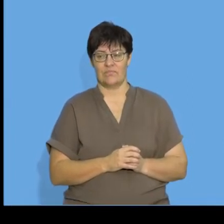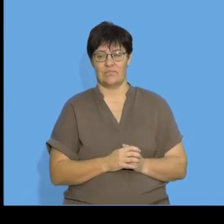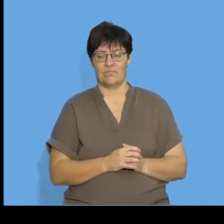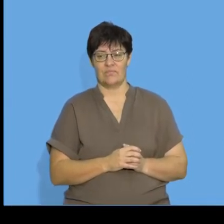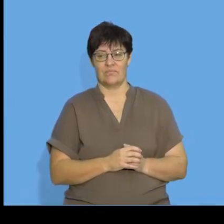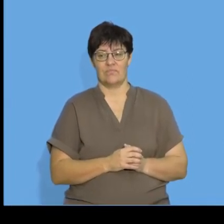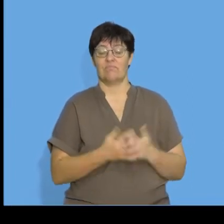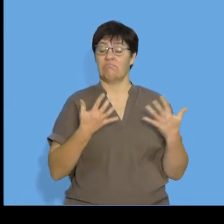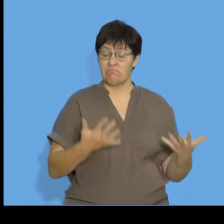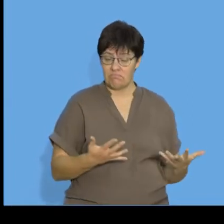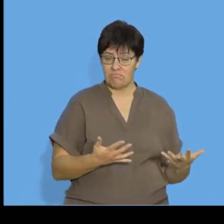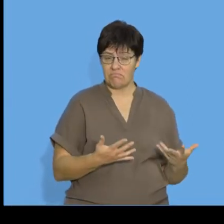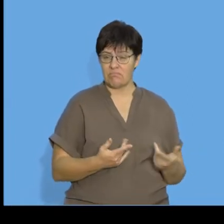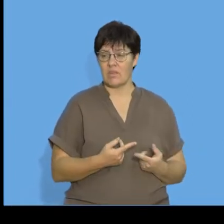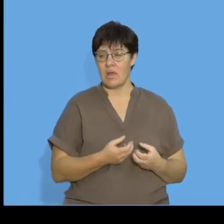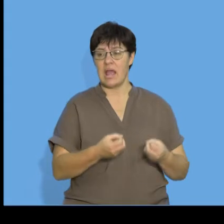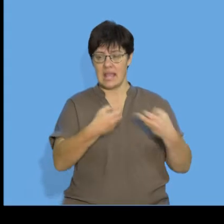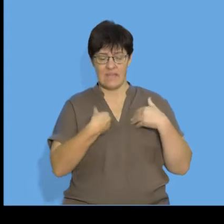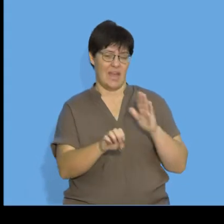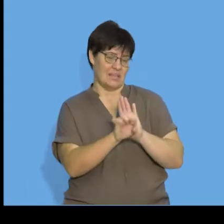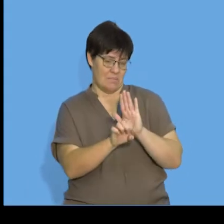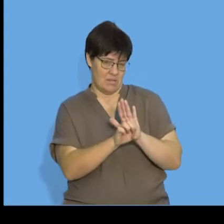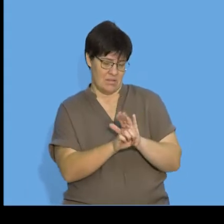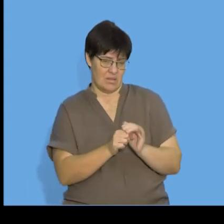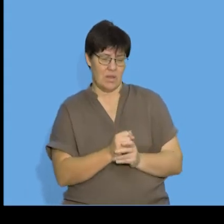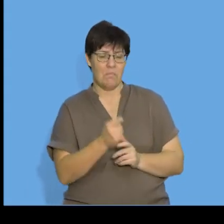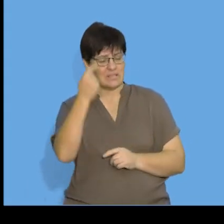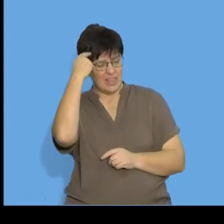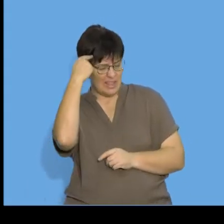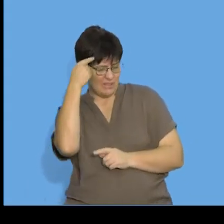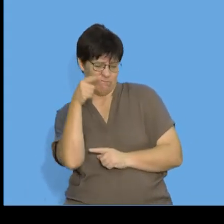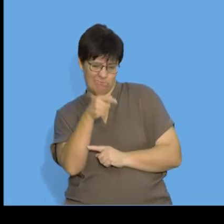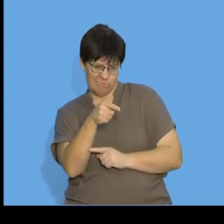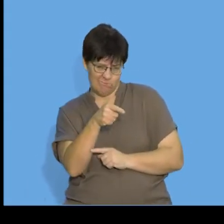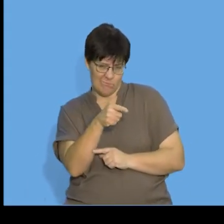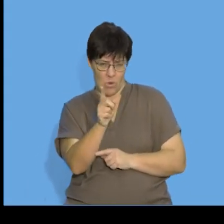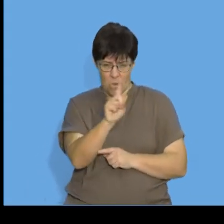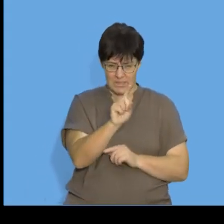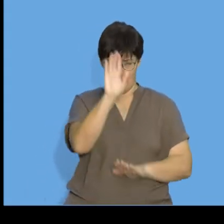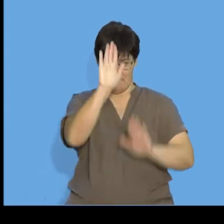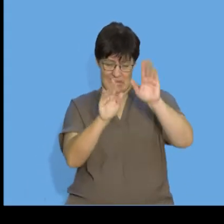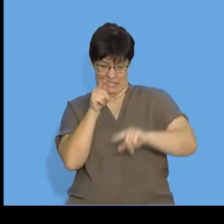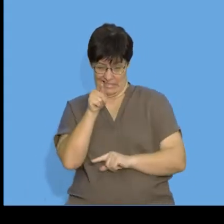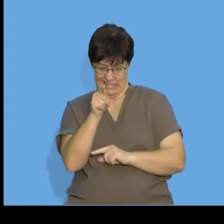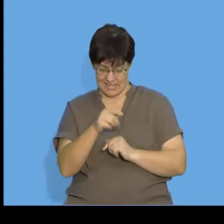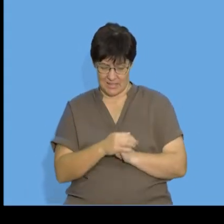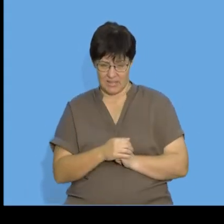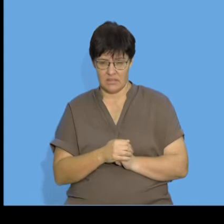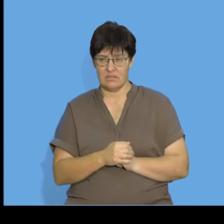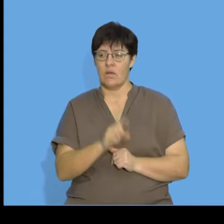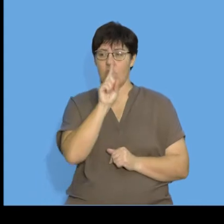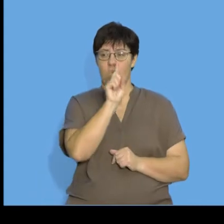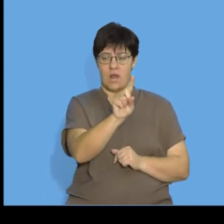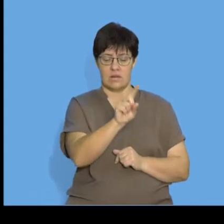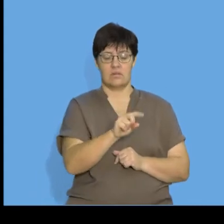So, we are being given an example that's asking us to consider the following pattern that